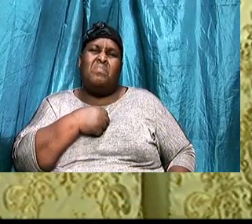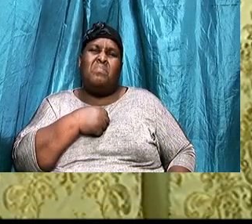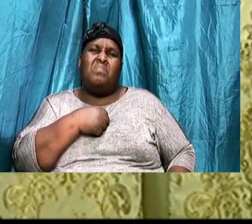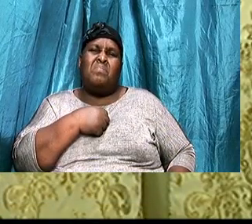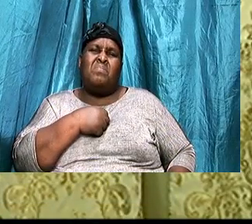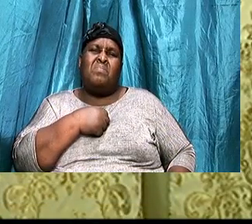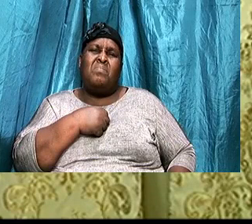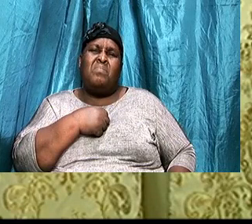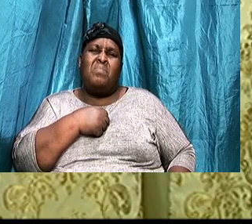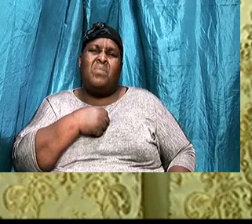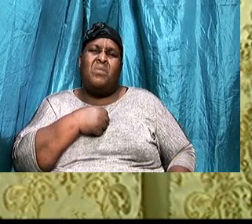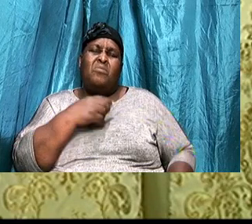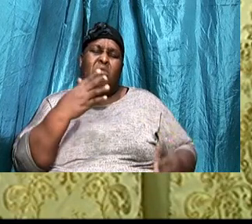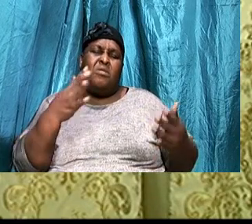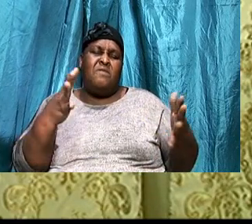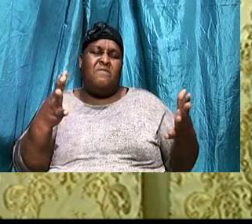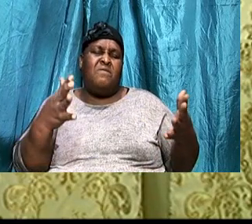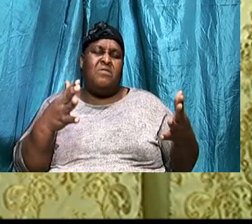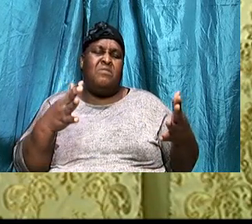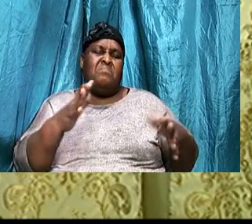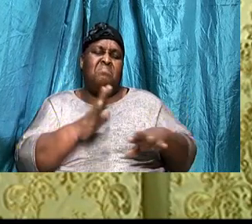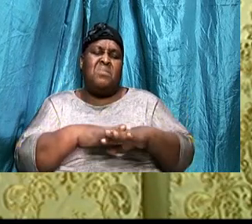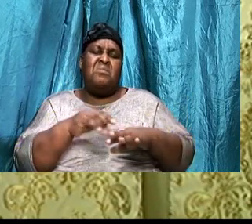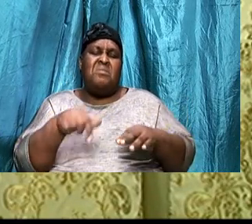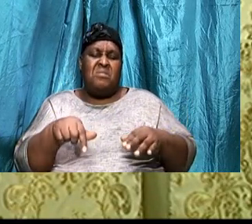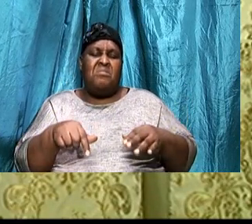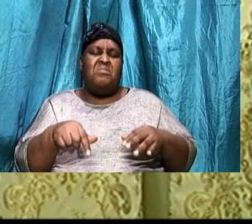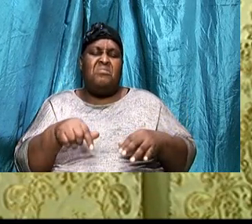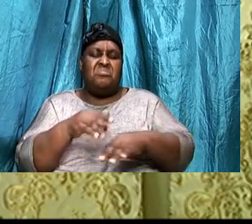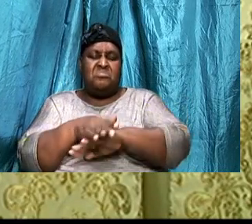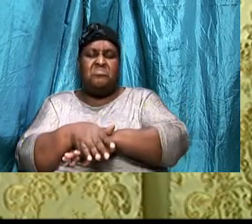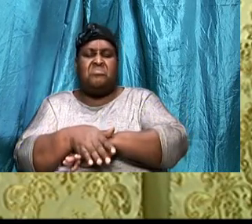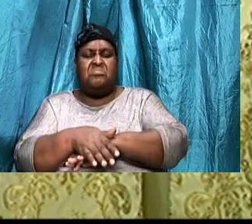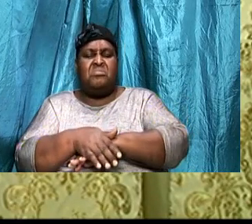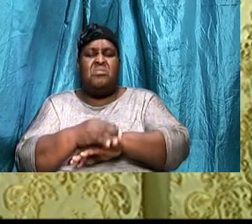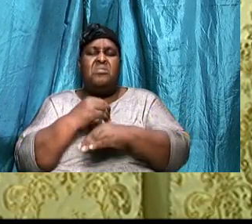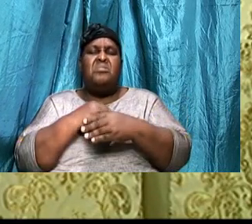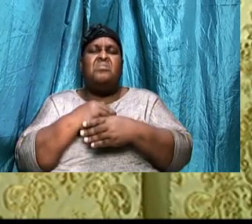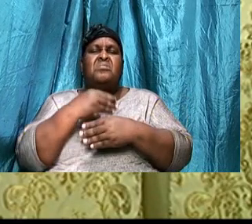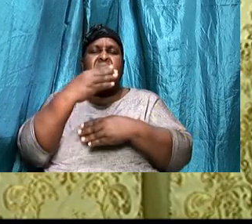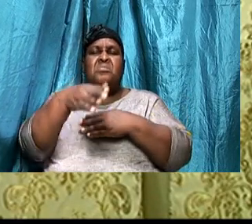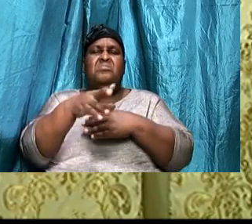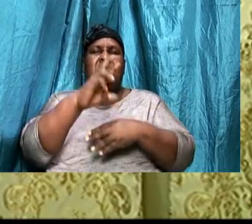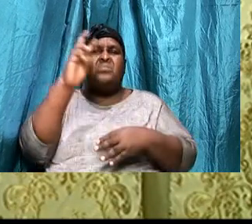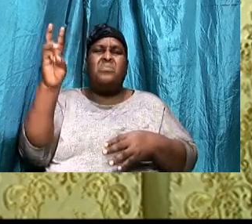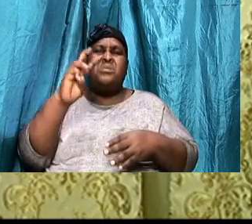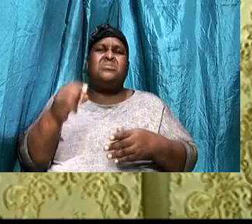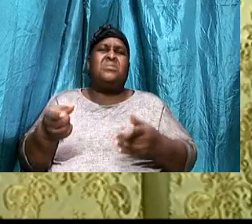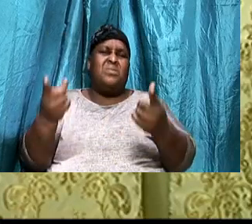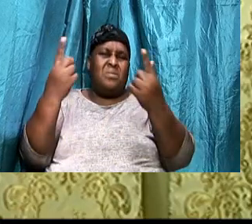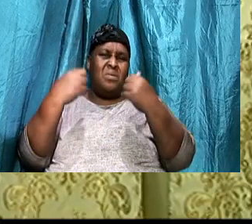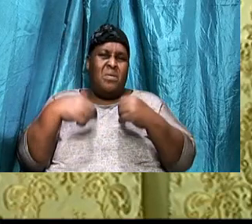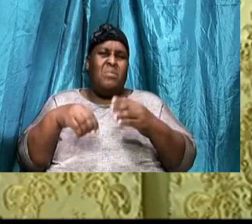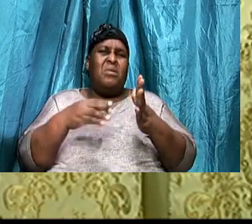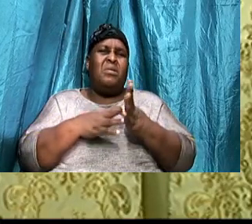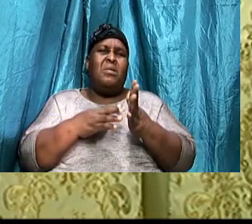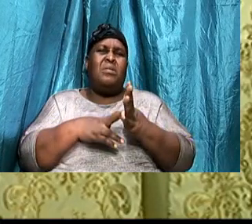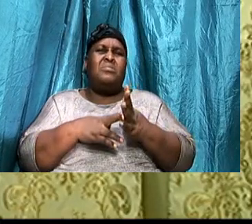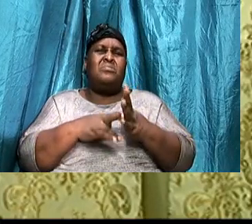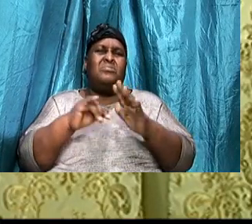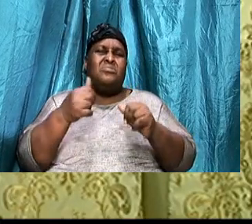And we are going, To close on this tonight, Next week, When we return, We will, Just, Look,